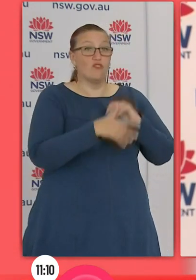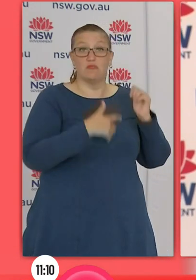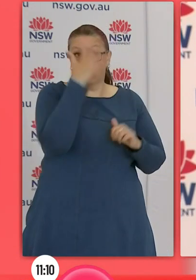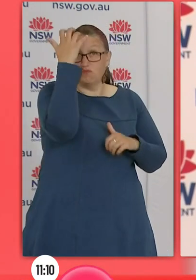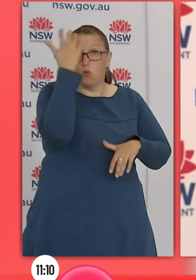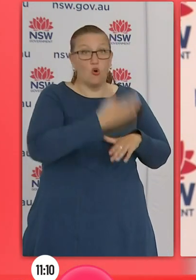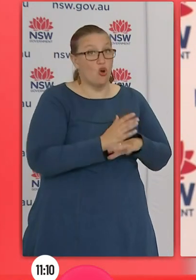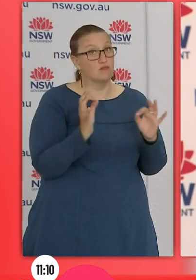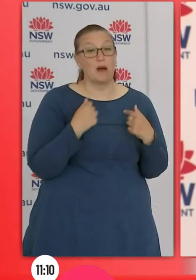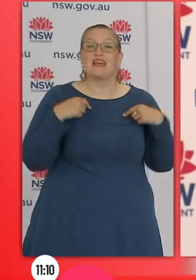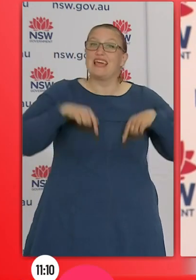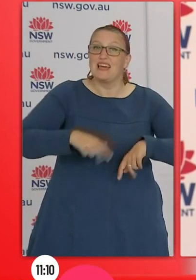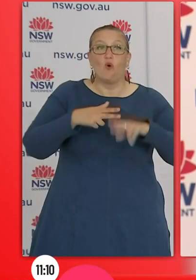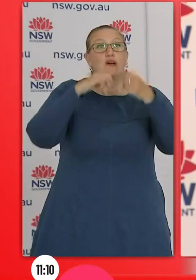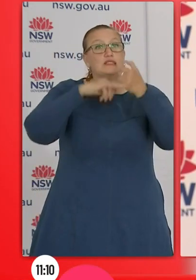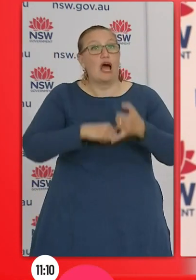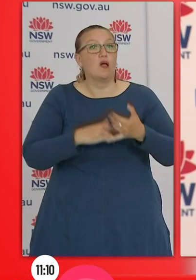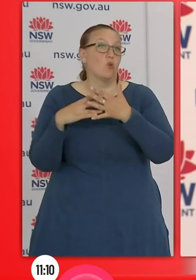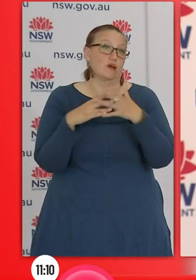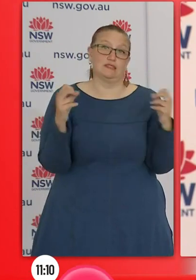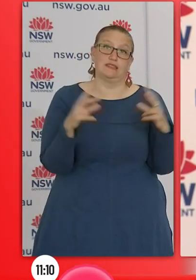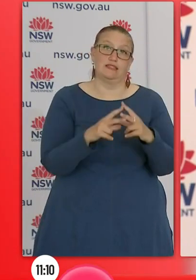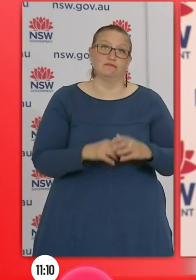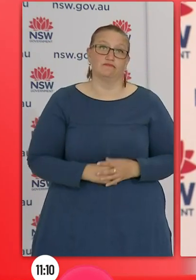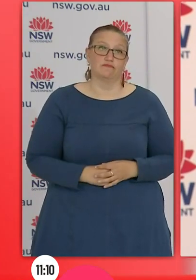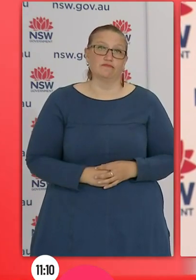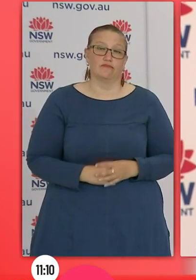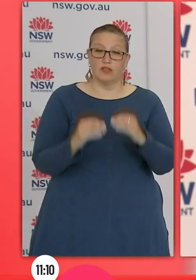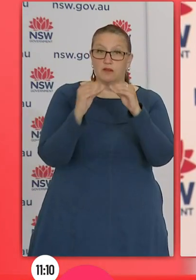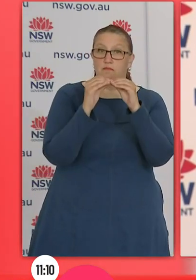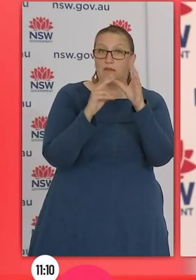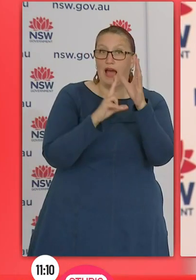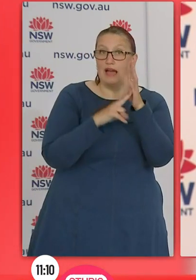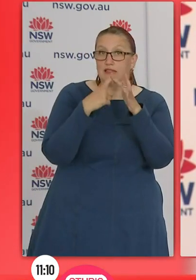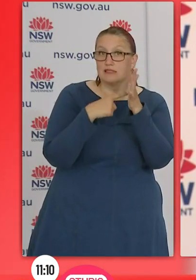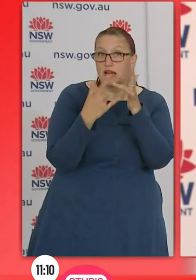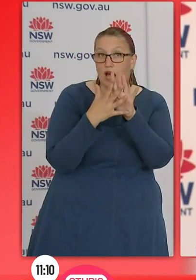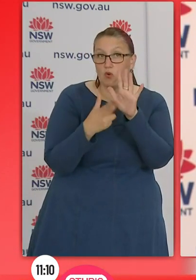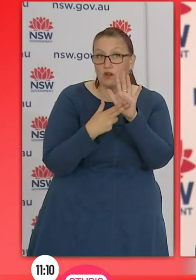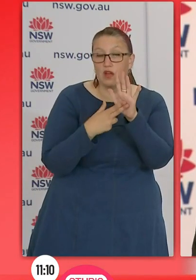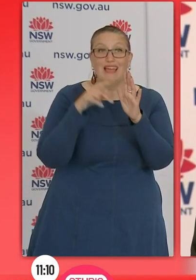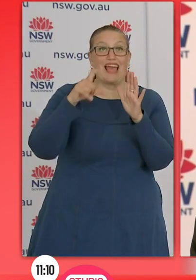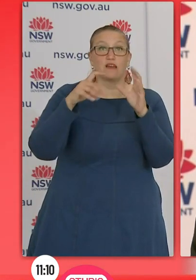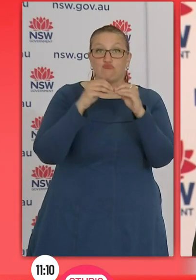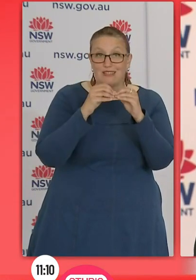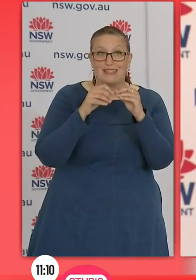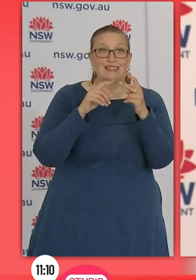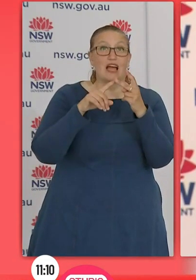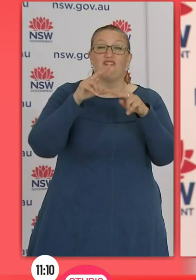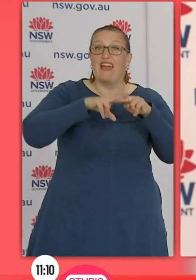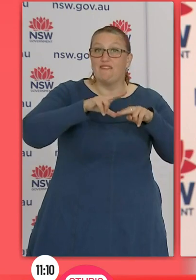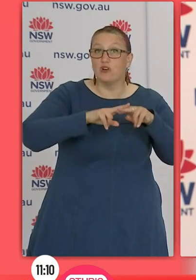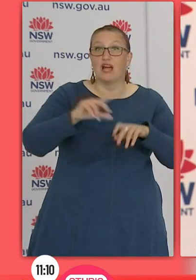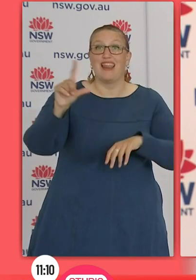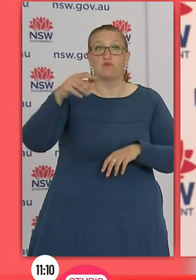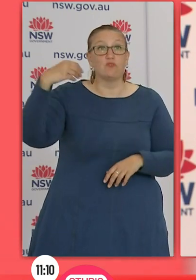Sydney. Our communities in Bankstown, Canterbury, Fairfield, Liverpool and Campbelltown